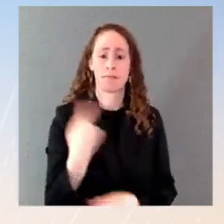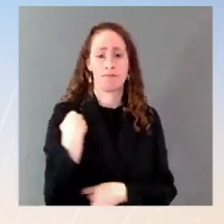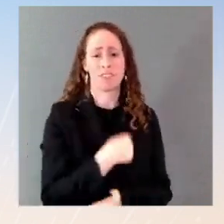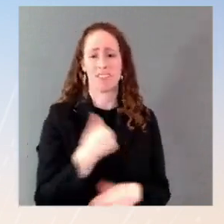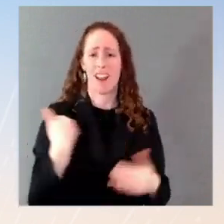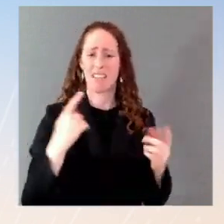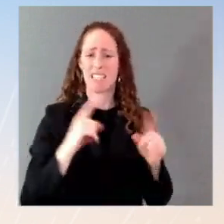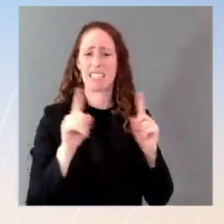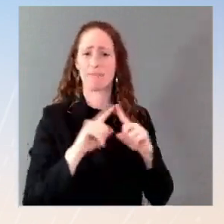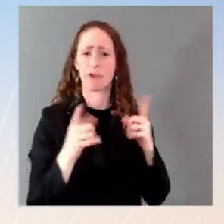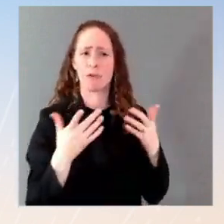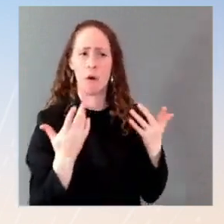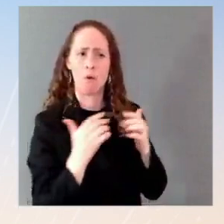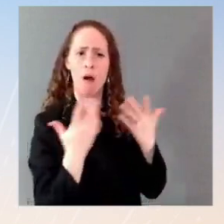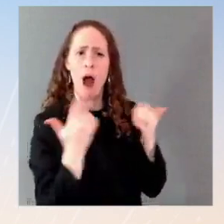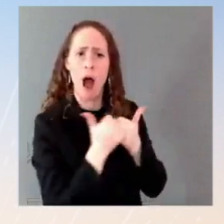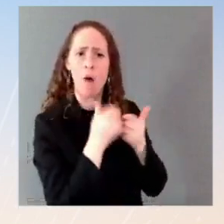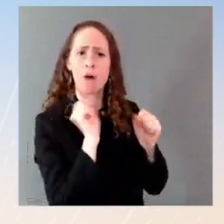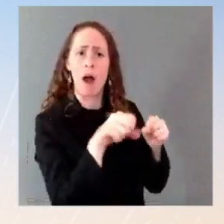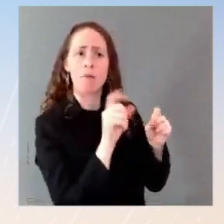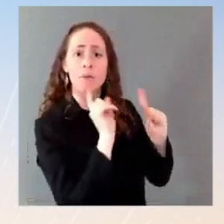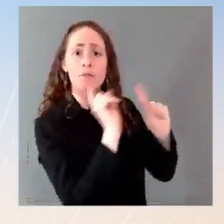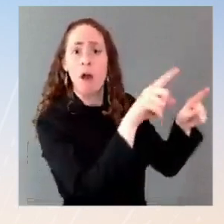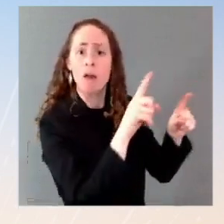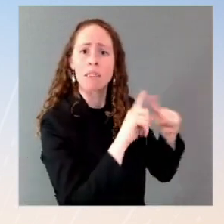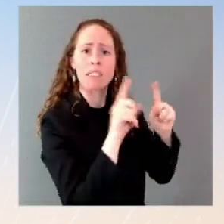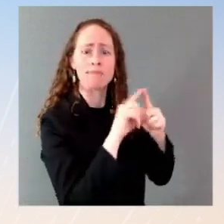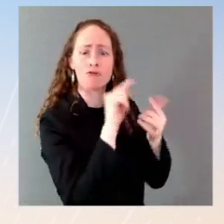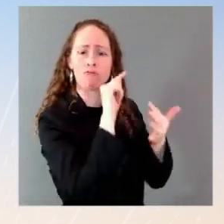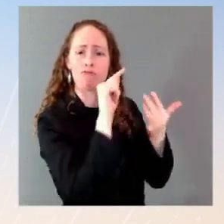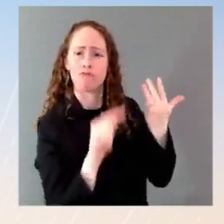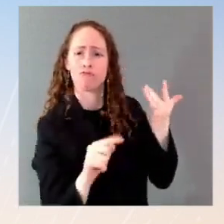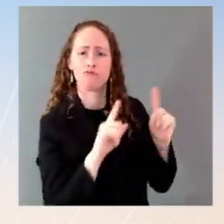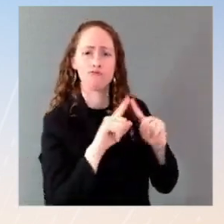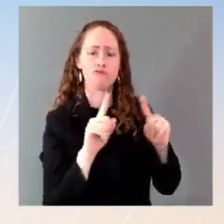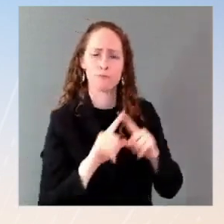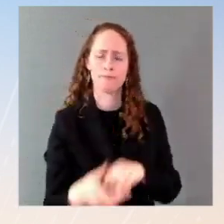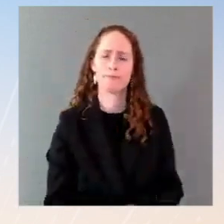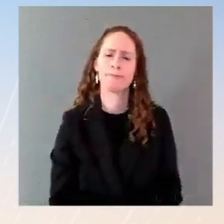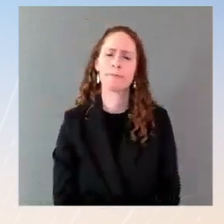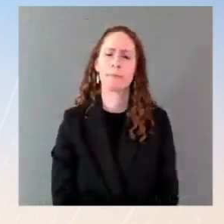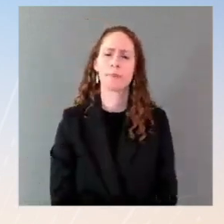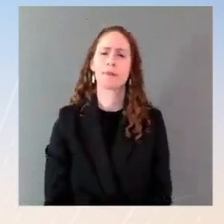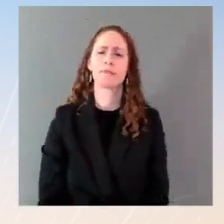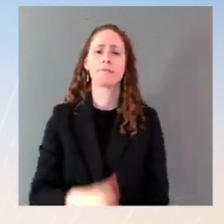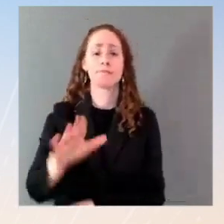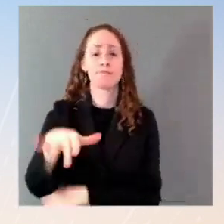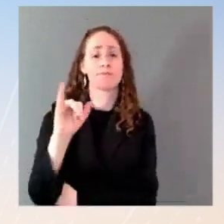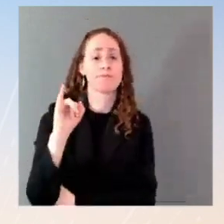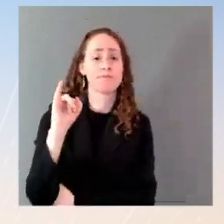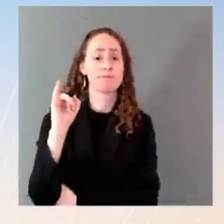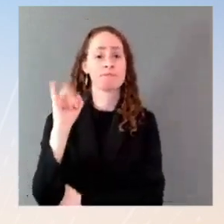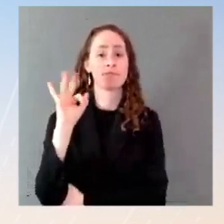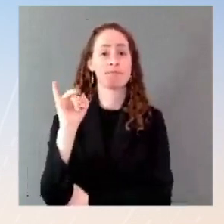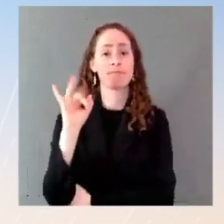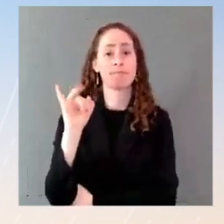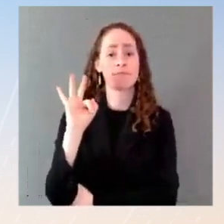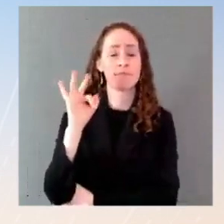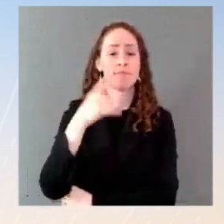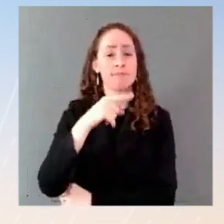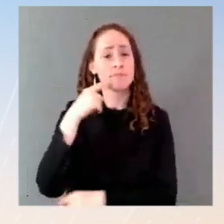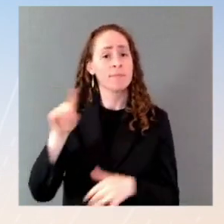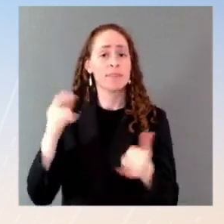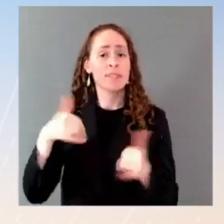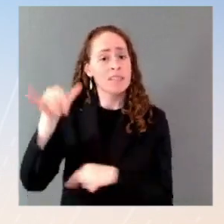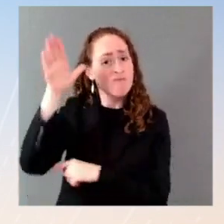should they be required. Specific, robust, clear responses should they be required. That's where things stand as we speak.